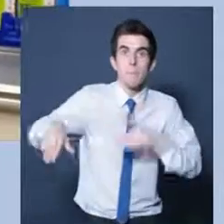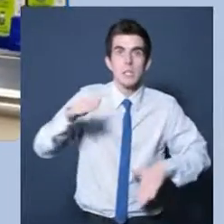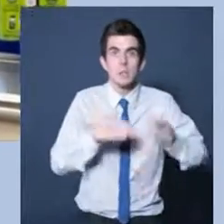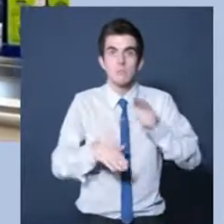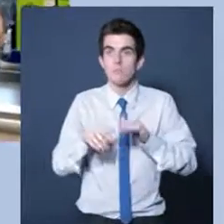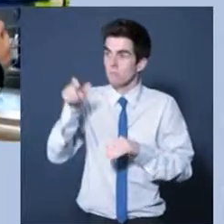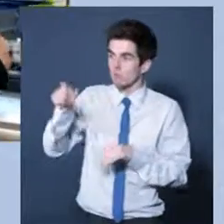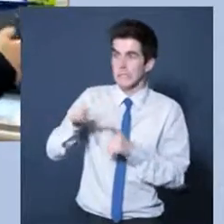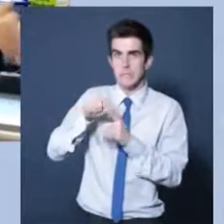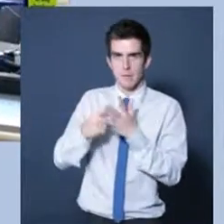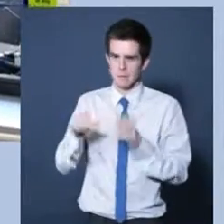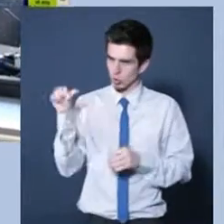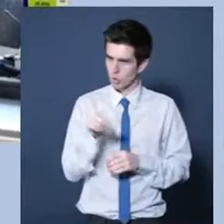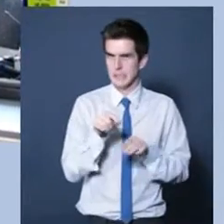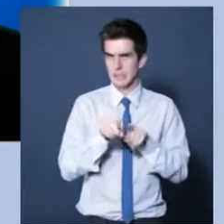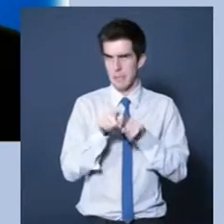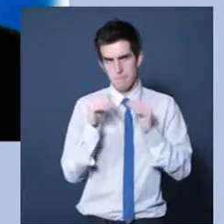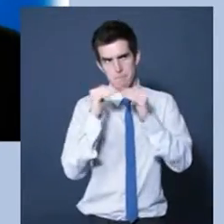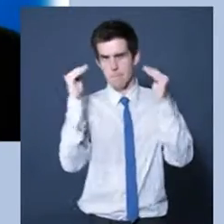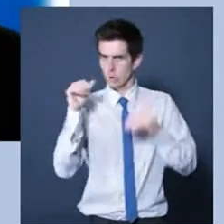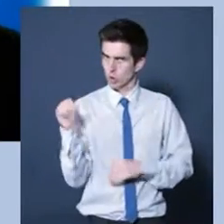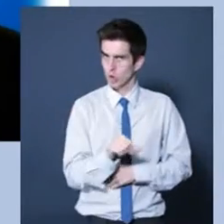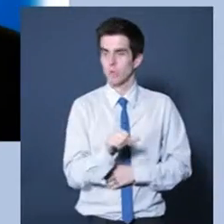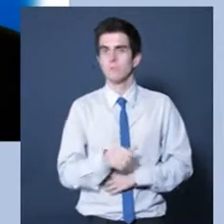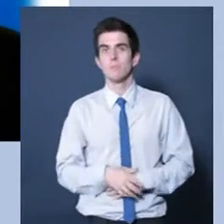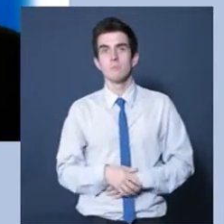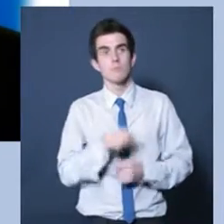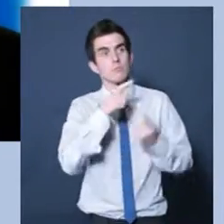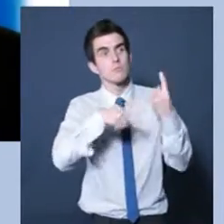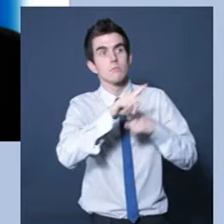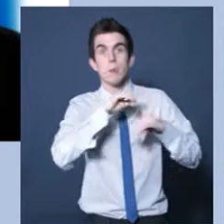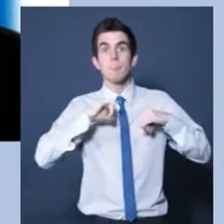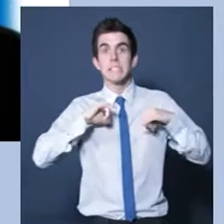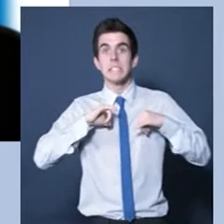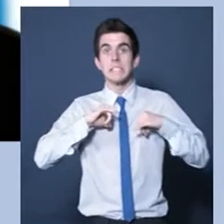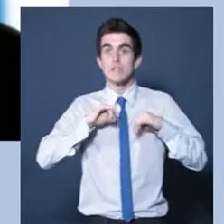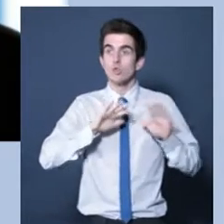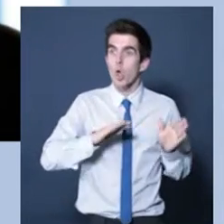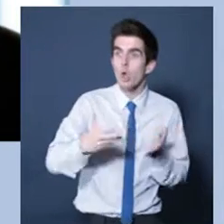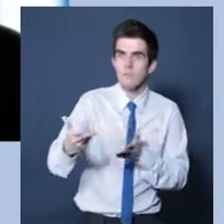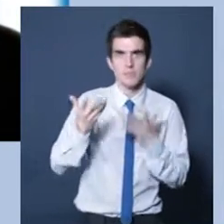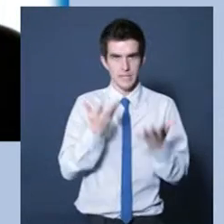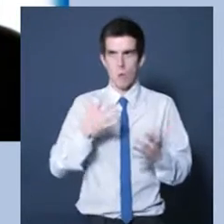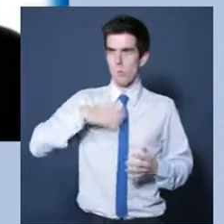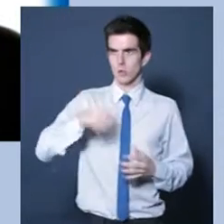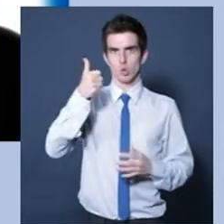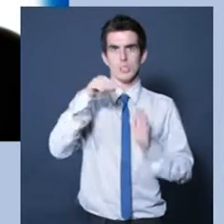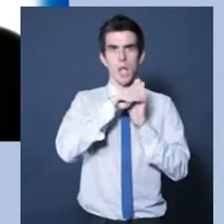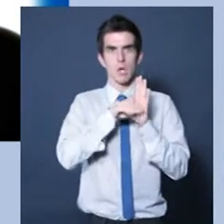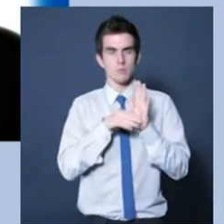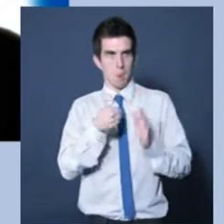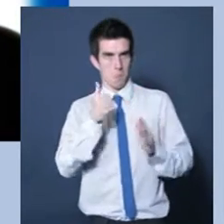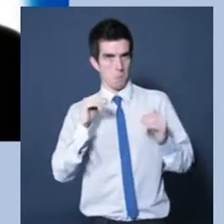person should have an equal opportunity to do the same. People who run businesses or provide services now want to deliver a good